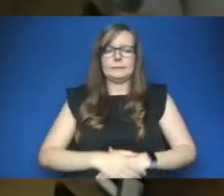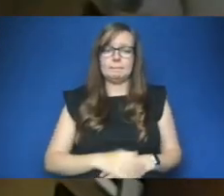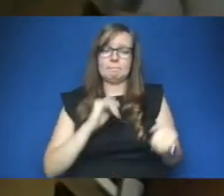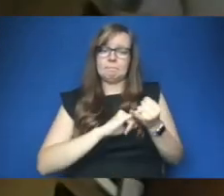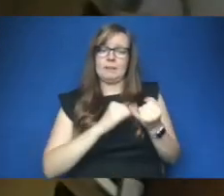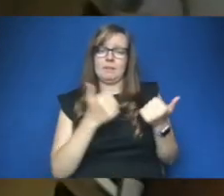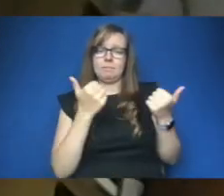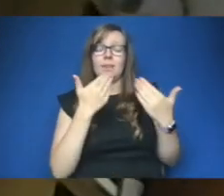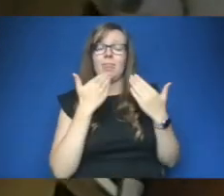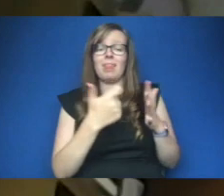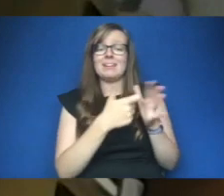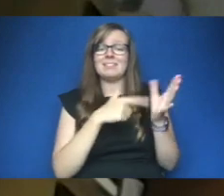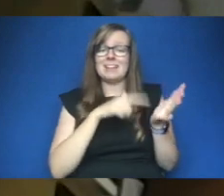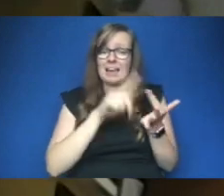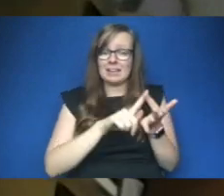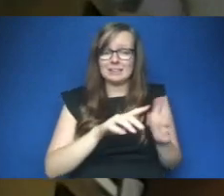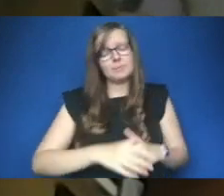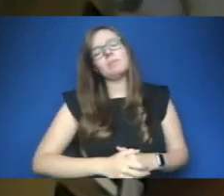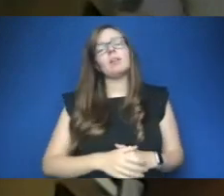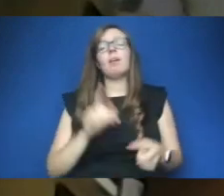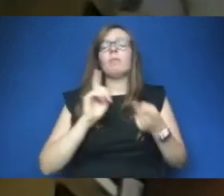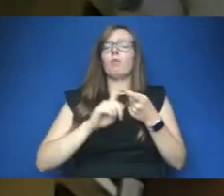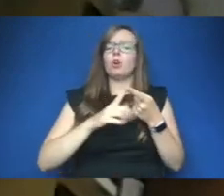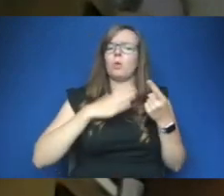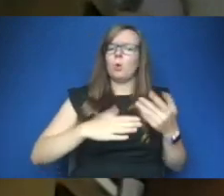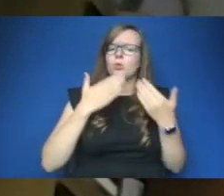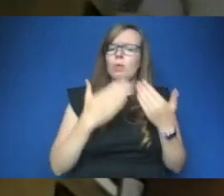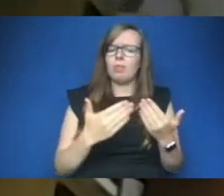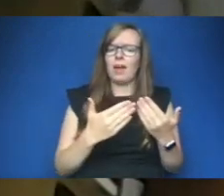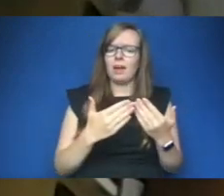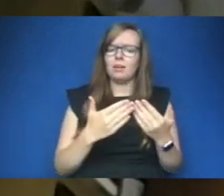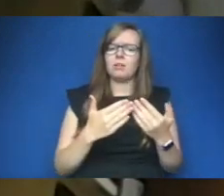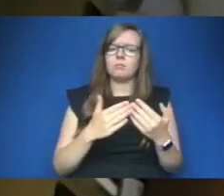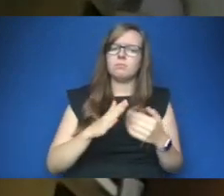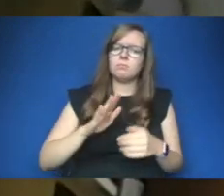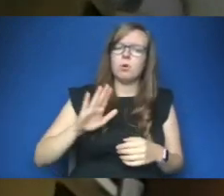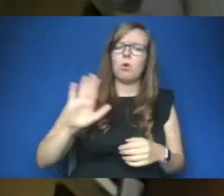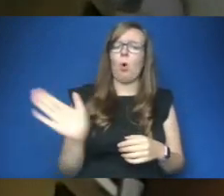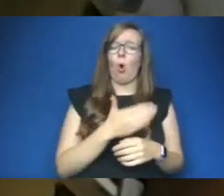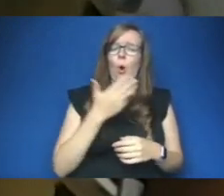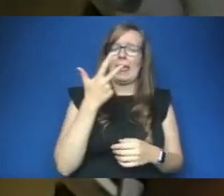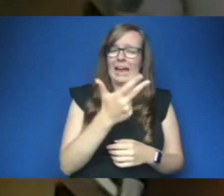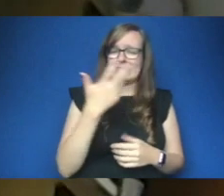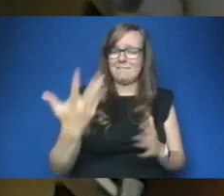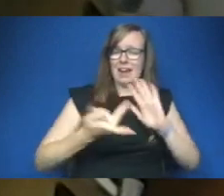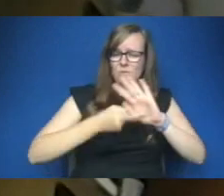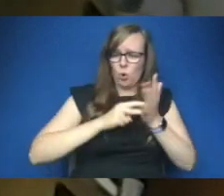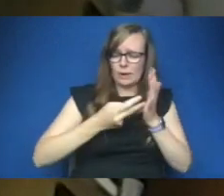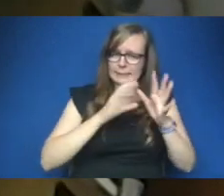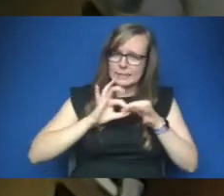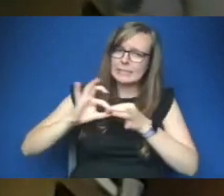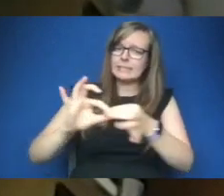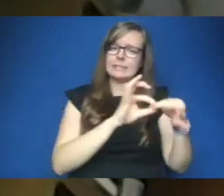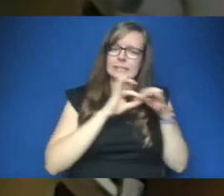um and first of all i'd like to thank um all the 85 organizations um who are part of this coalition